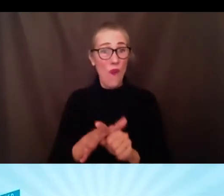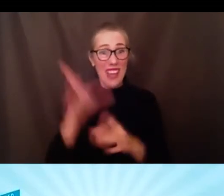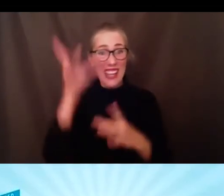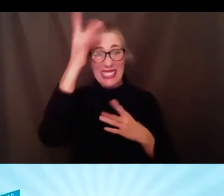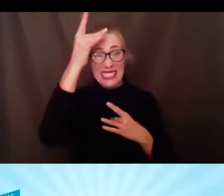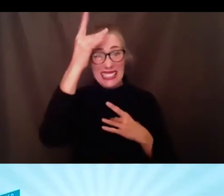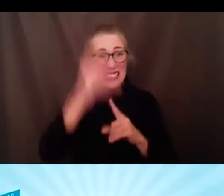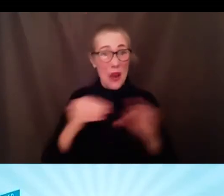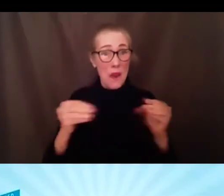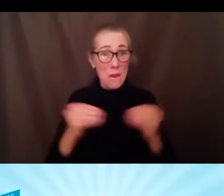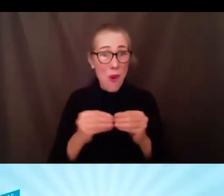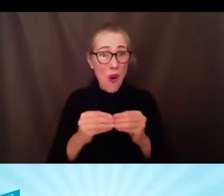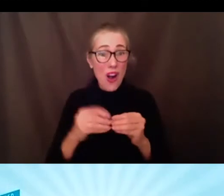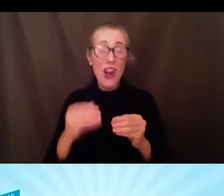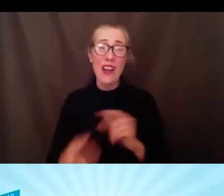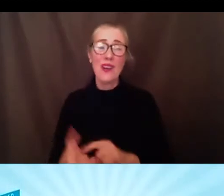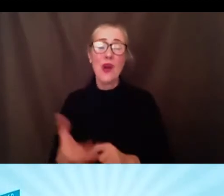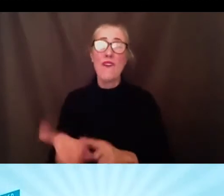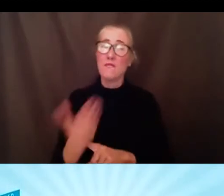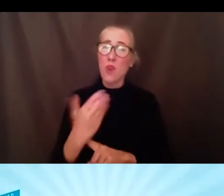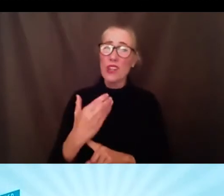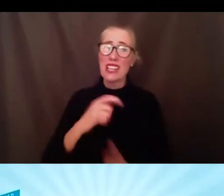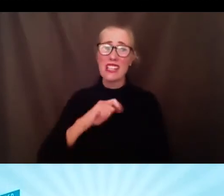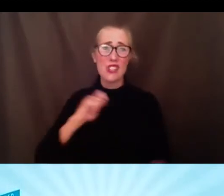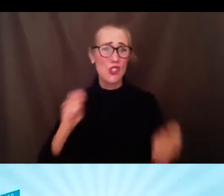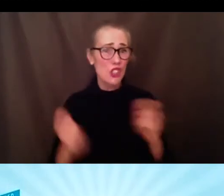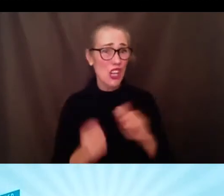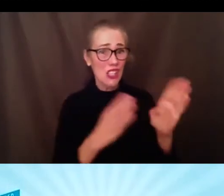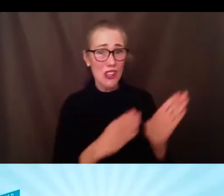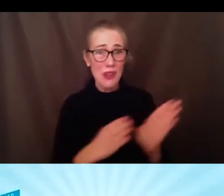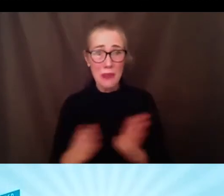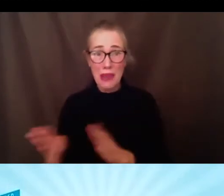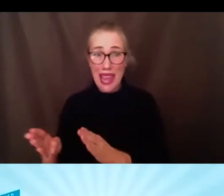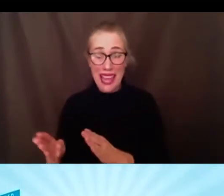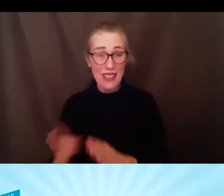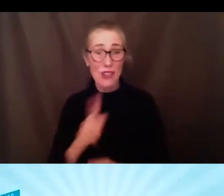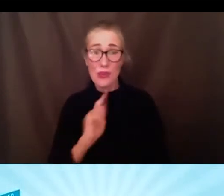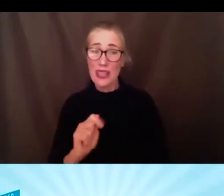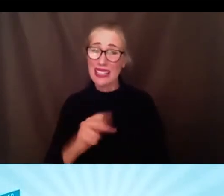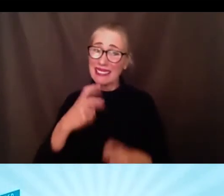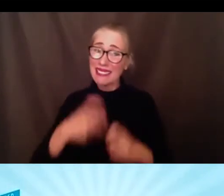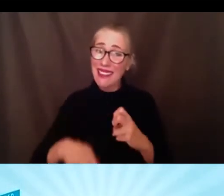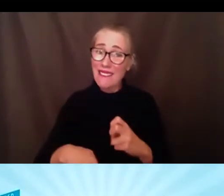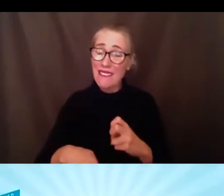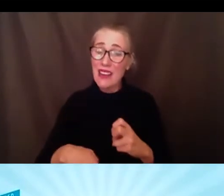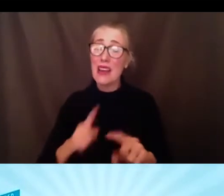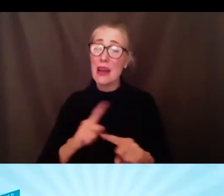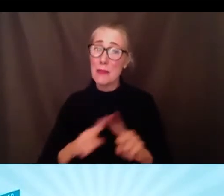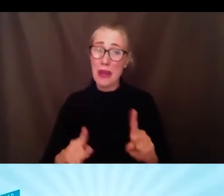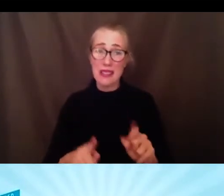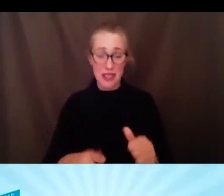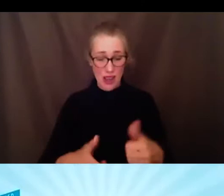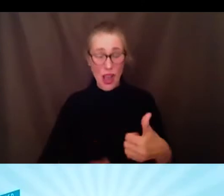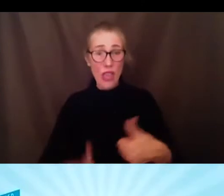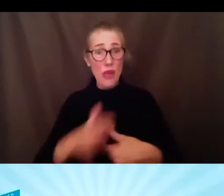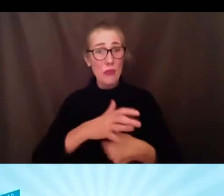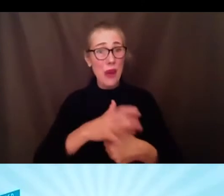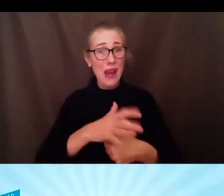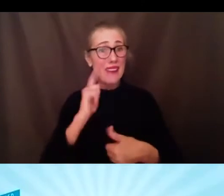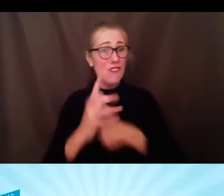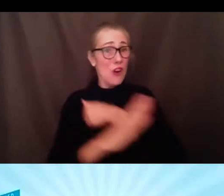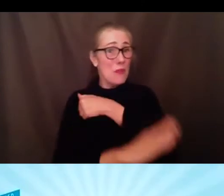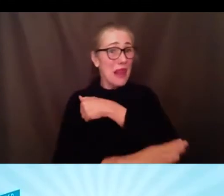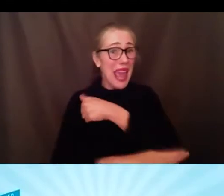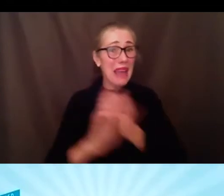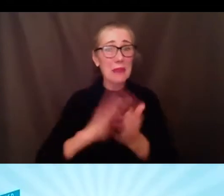planning it was a tough lesson but did we fully assimilate it unfortunately the priority for fall became the plan not the outcome